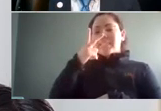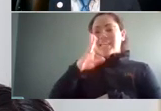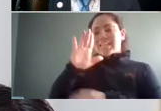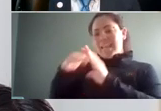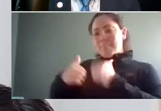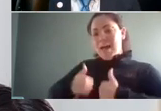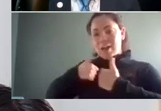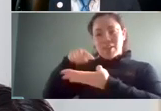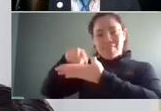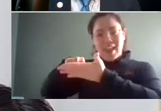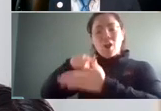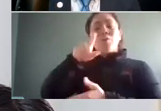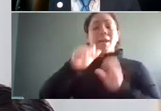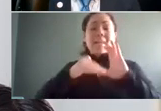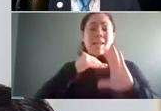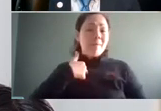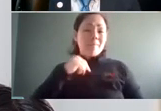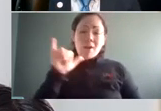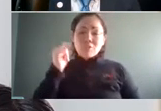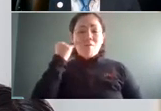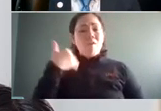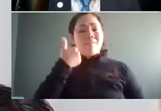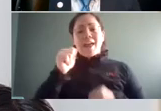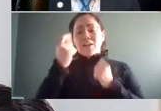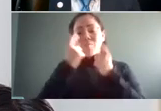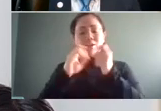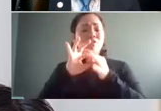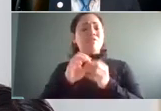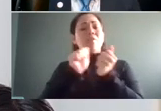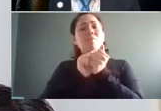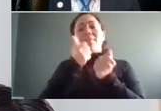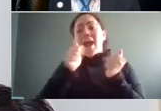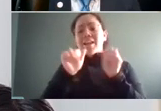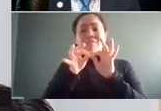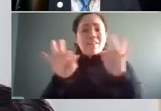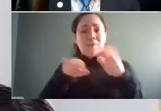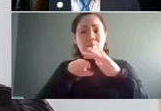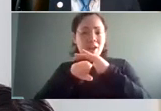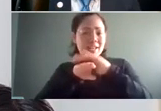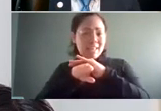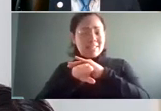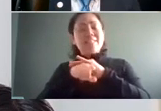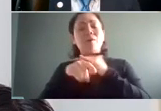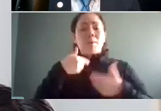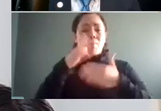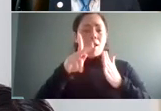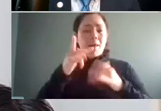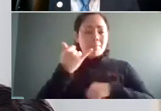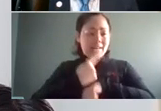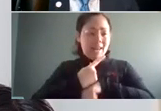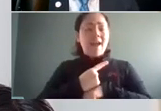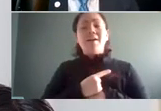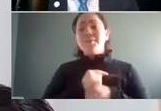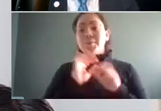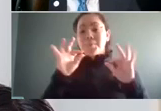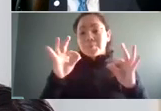of course you can email me as well if you have any questions about any of the language access points that we brought up today so with